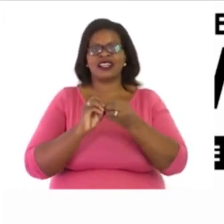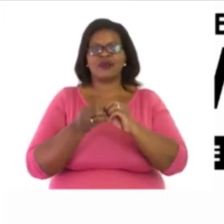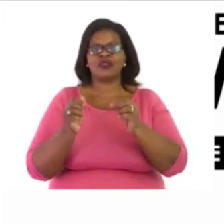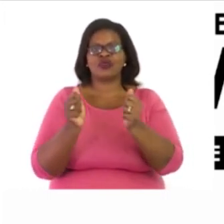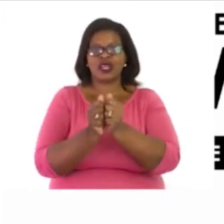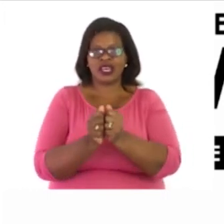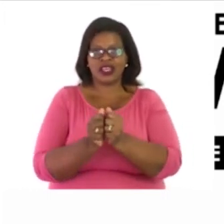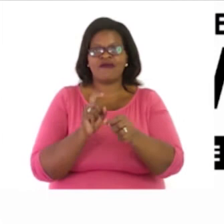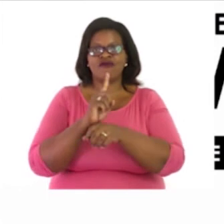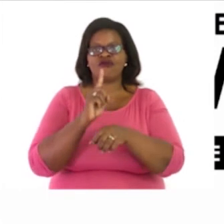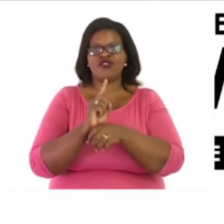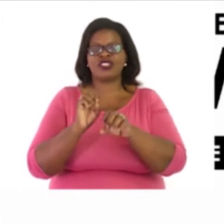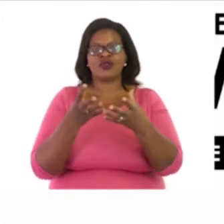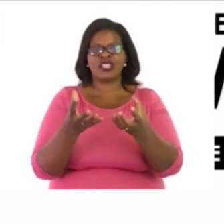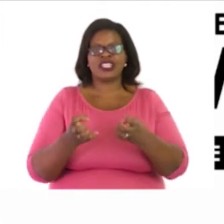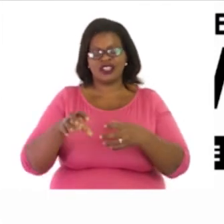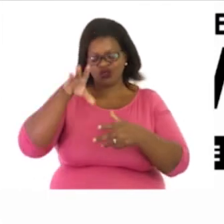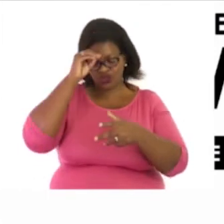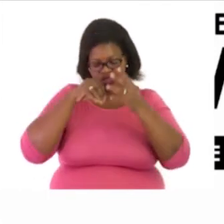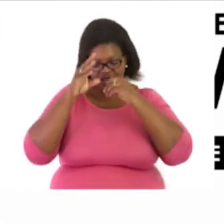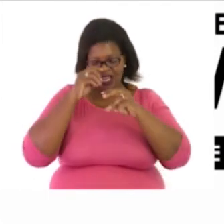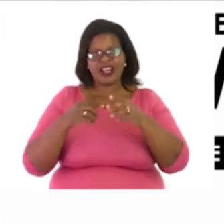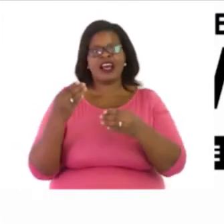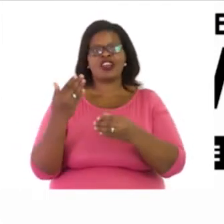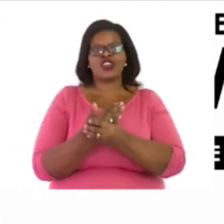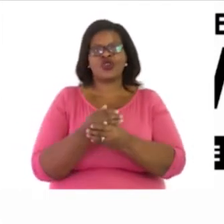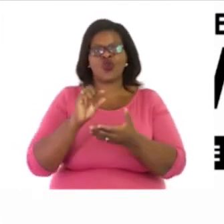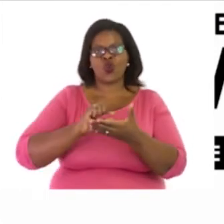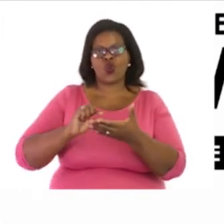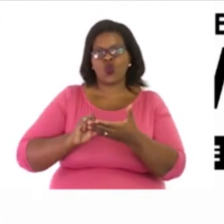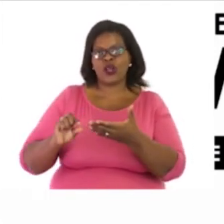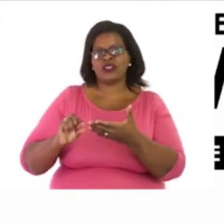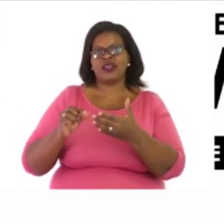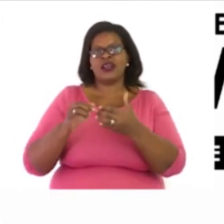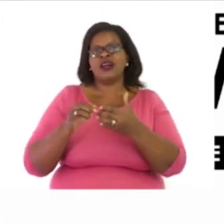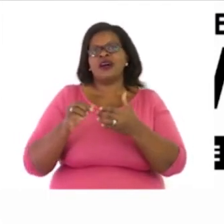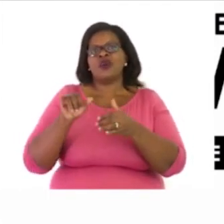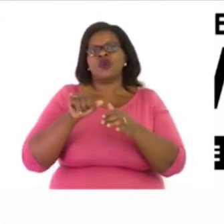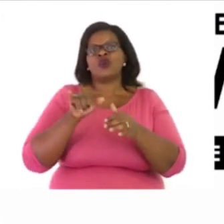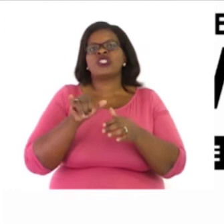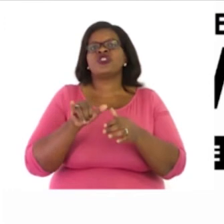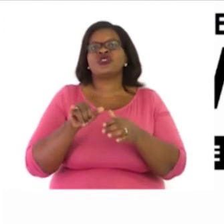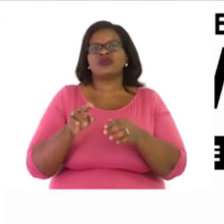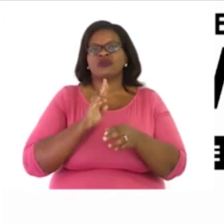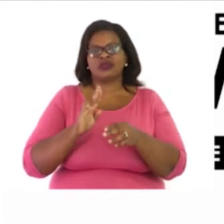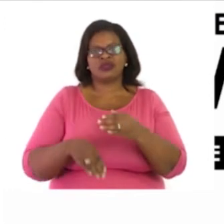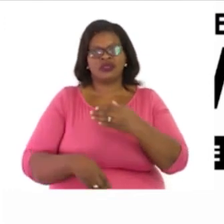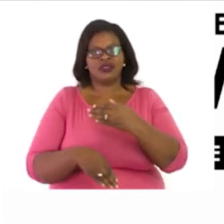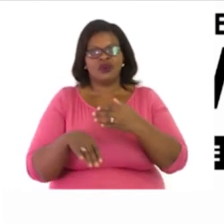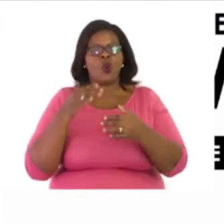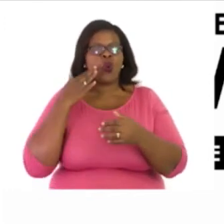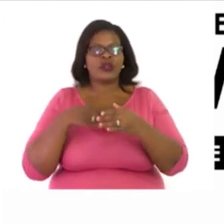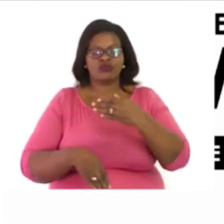we first need to learn some terminologies, which tells us when to add numbers. Now,